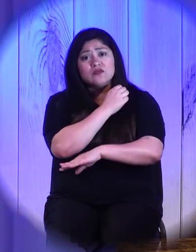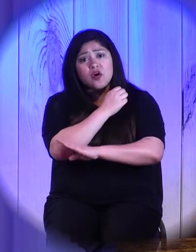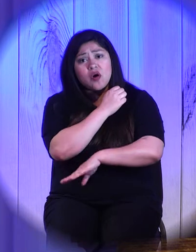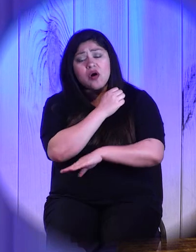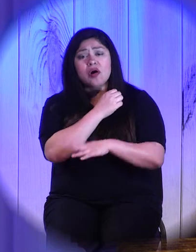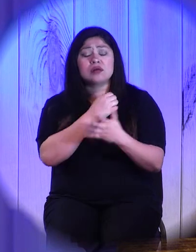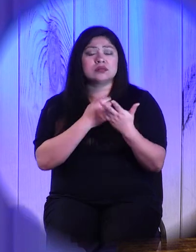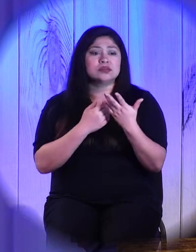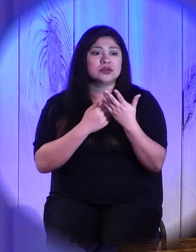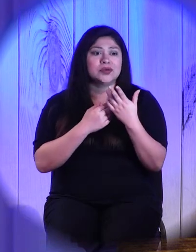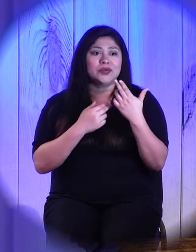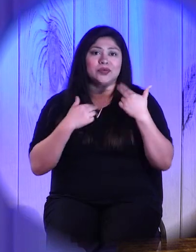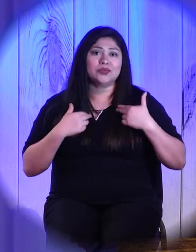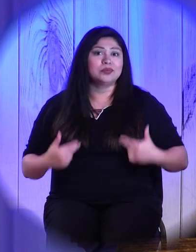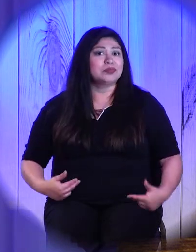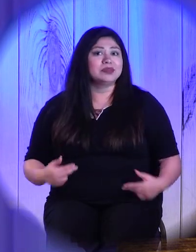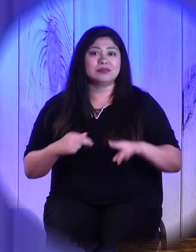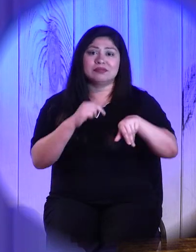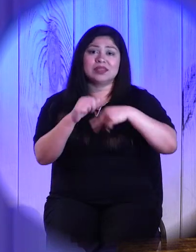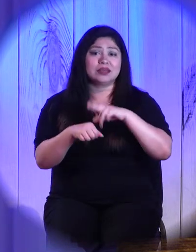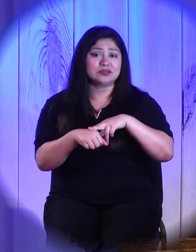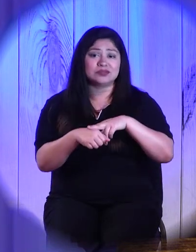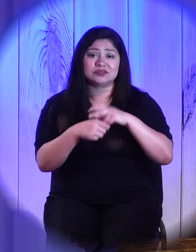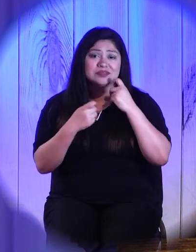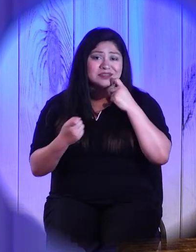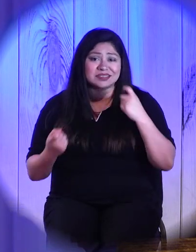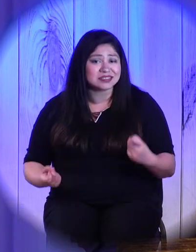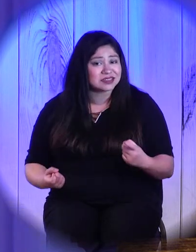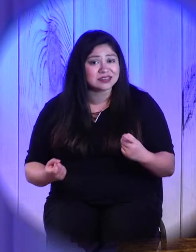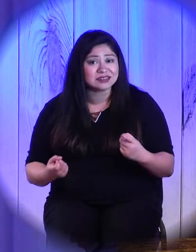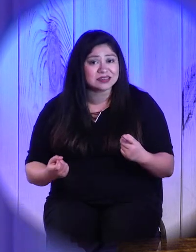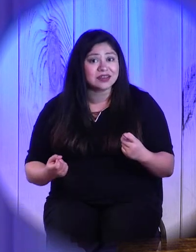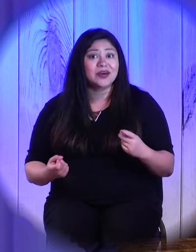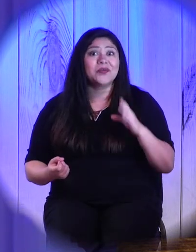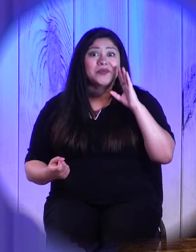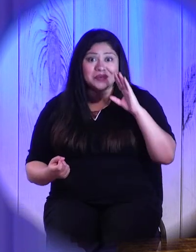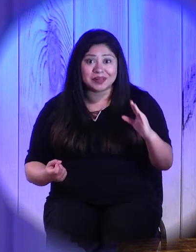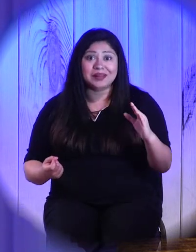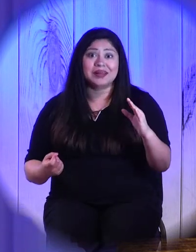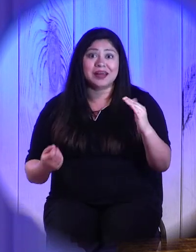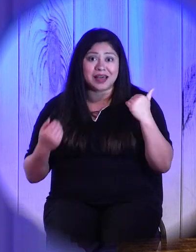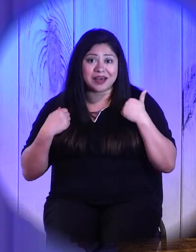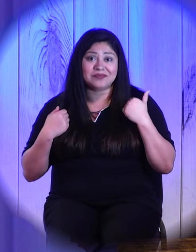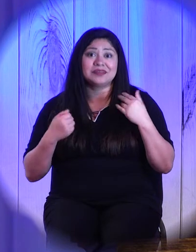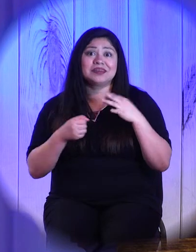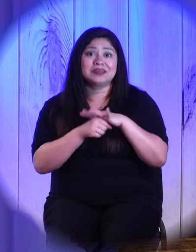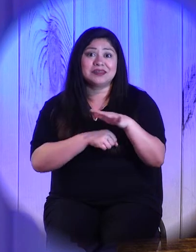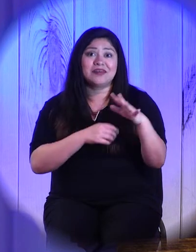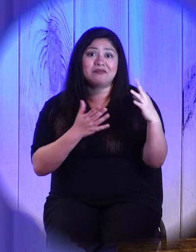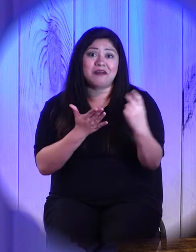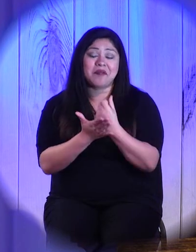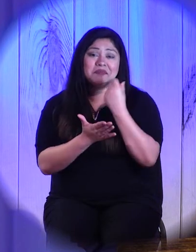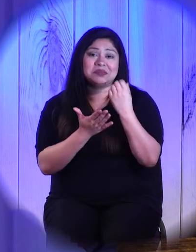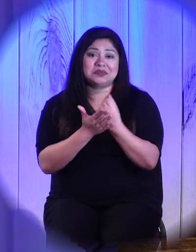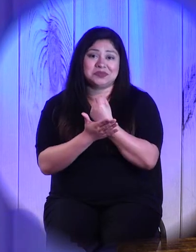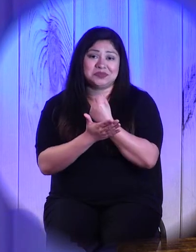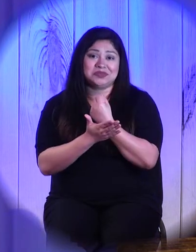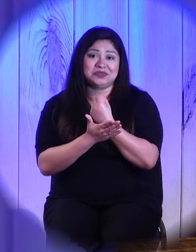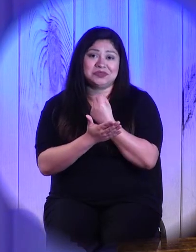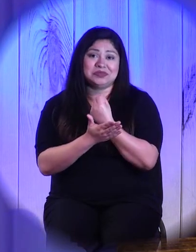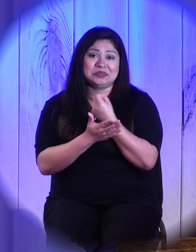sinful nature means we will have ample opportunity to be offended by each other.